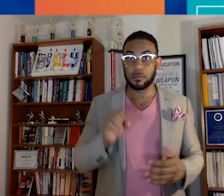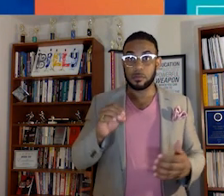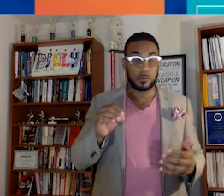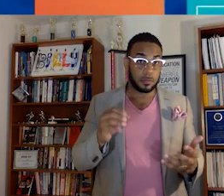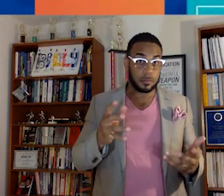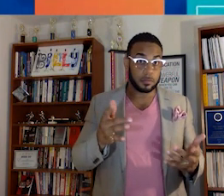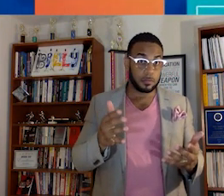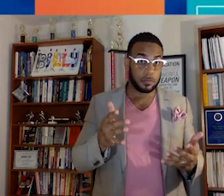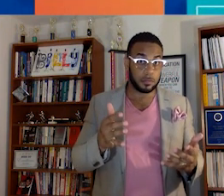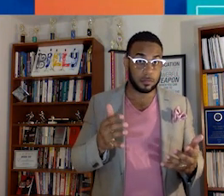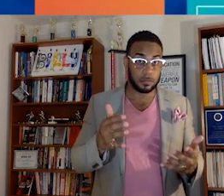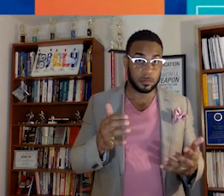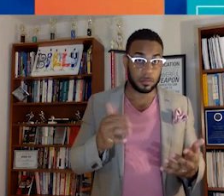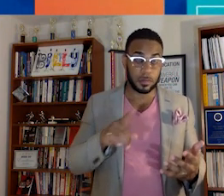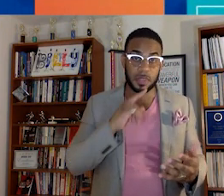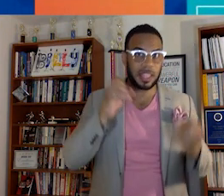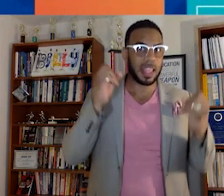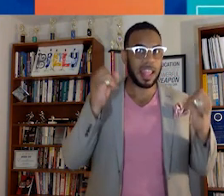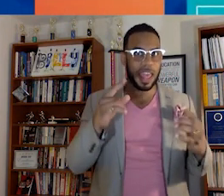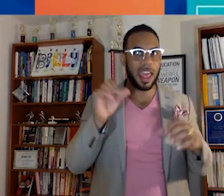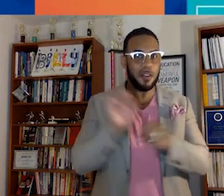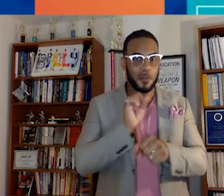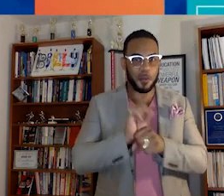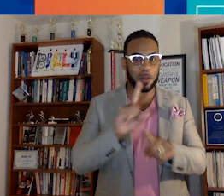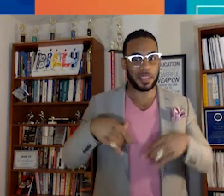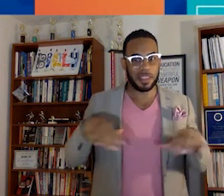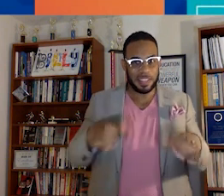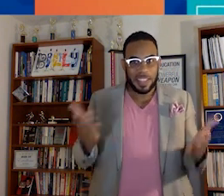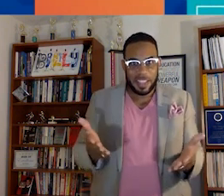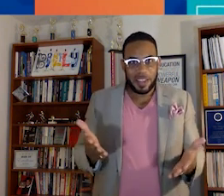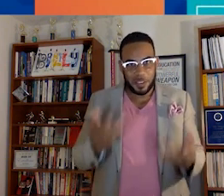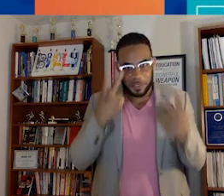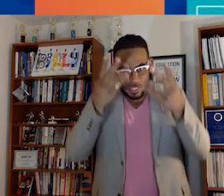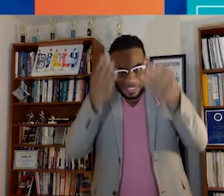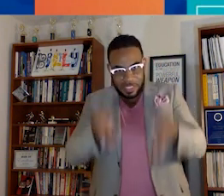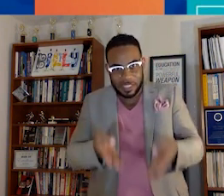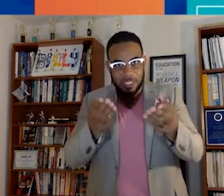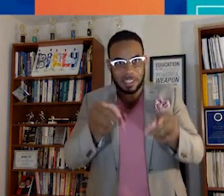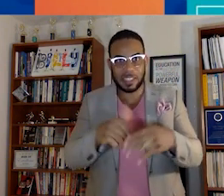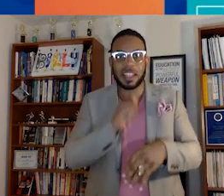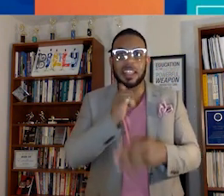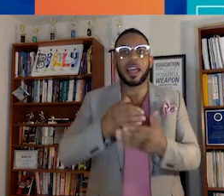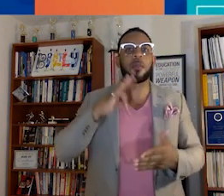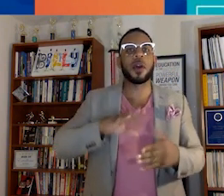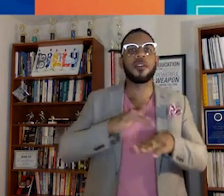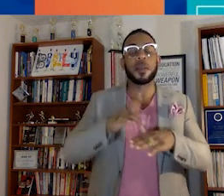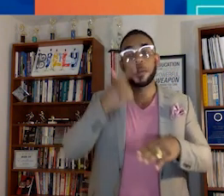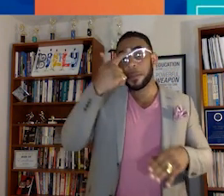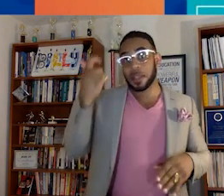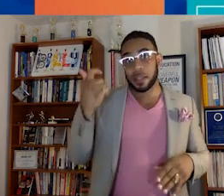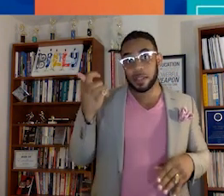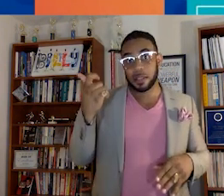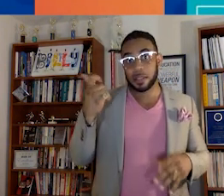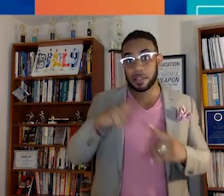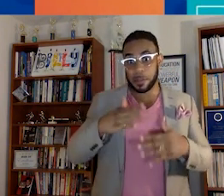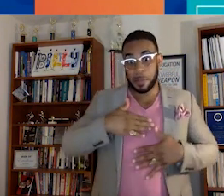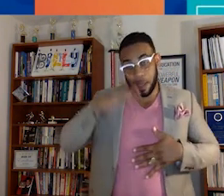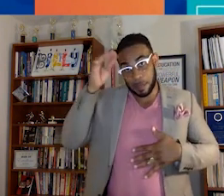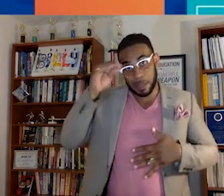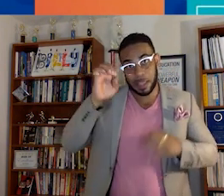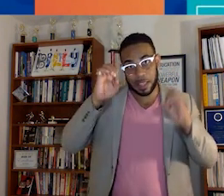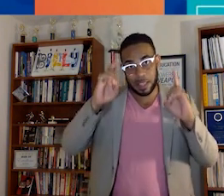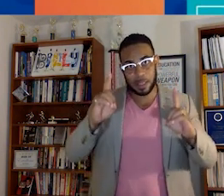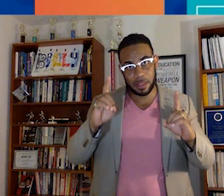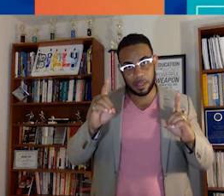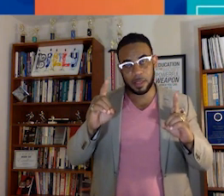So there's a lot of work being done here in the nonprofit space because, to my opinion, the